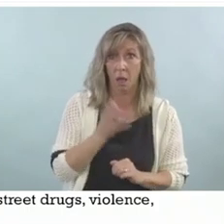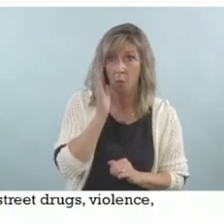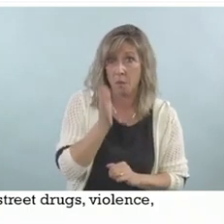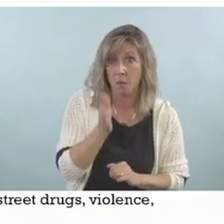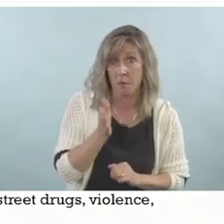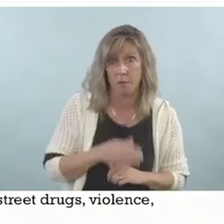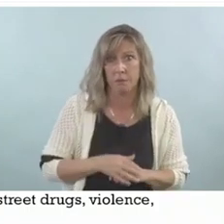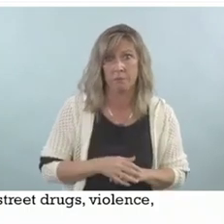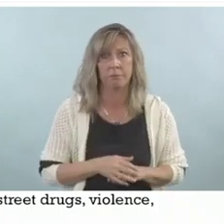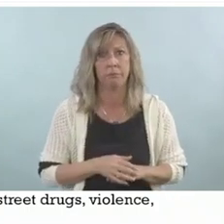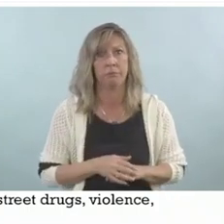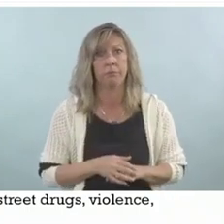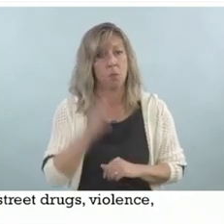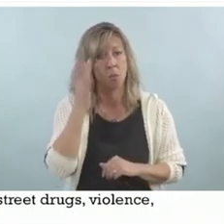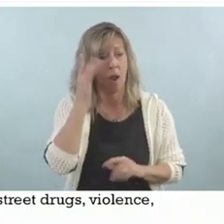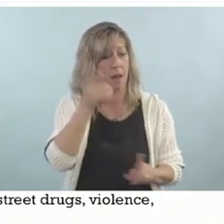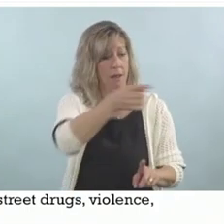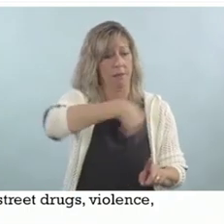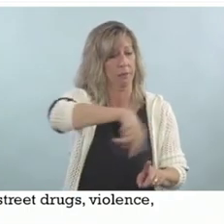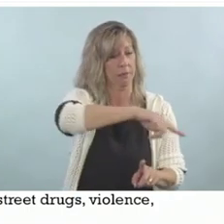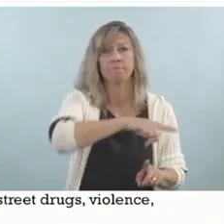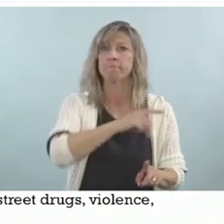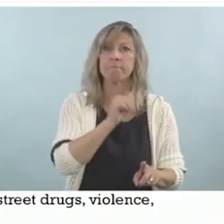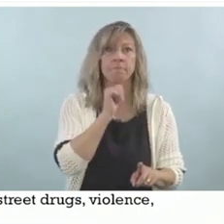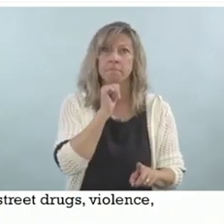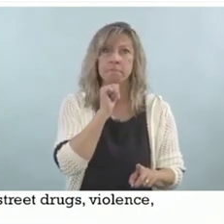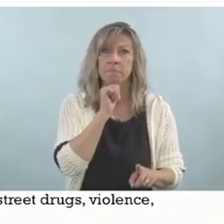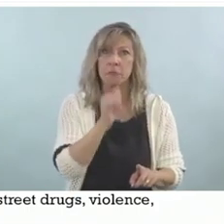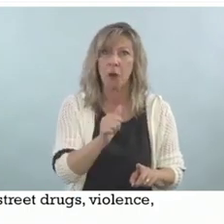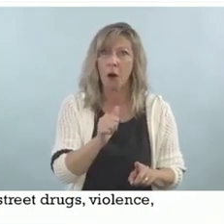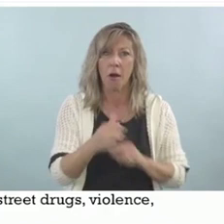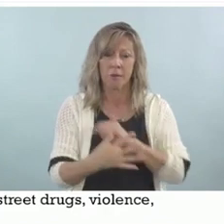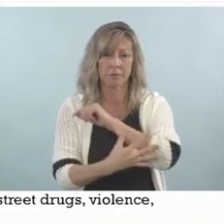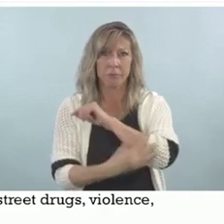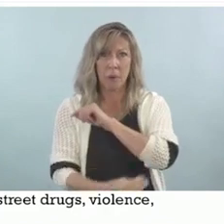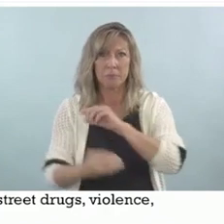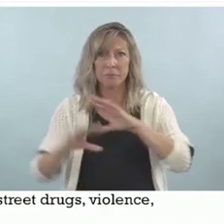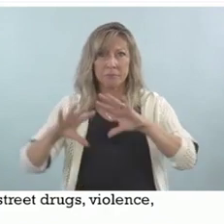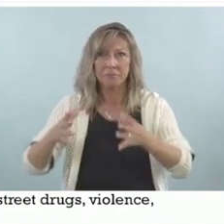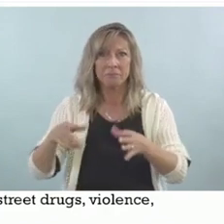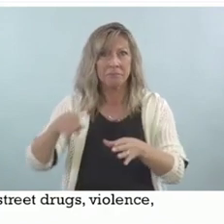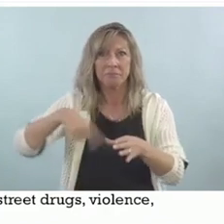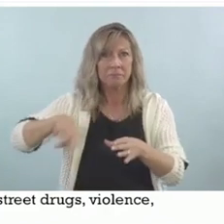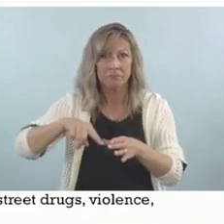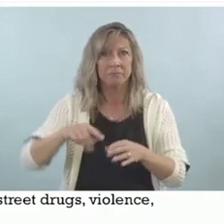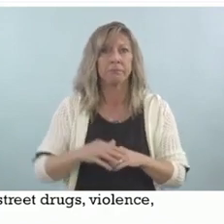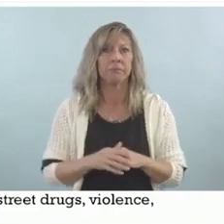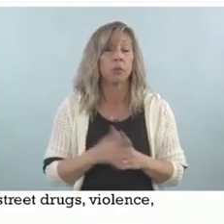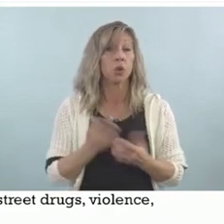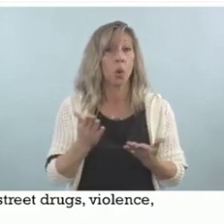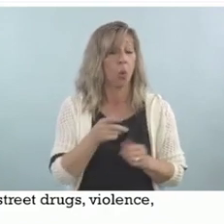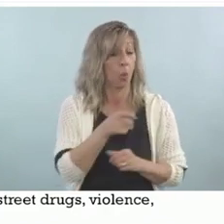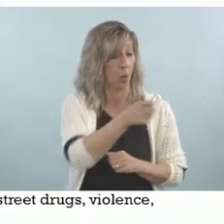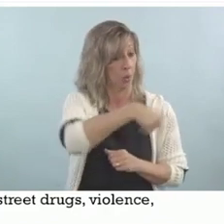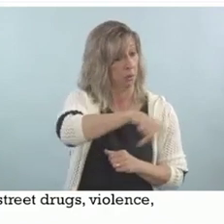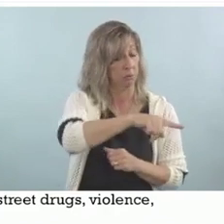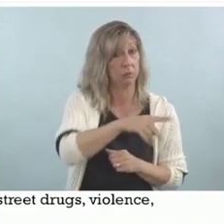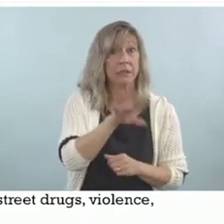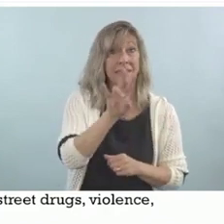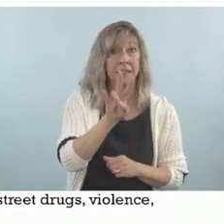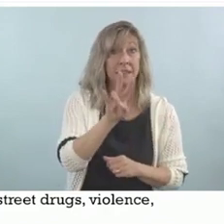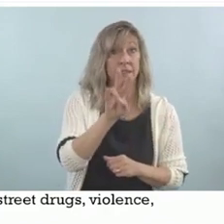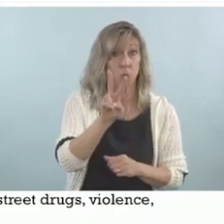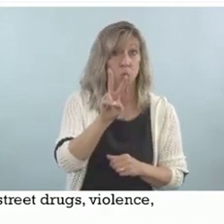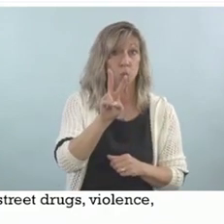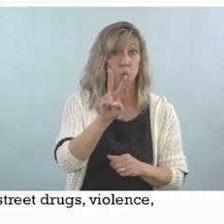Okay, so this slide tells you a little bit about the population that 72% had attended college and 77% were